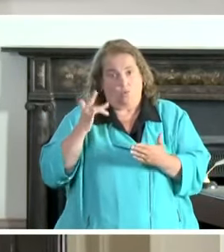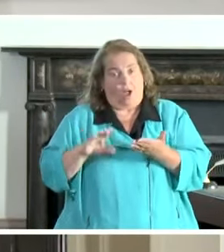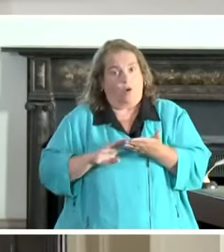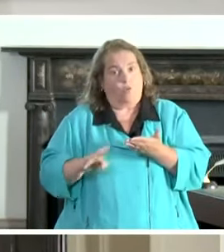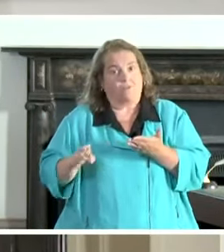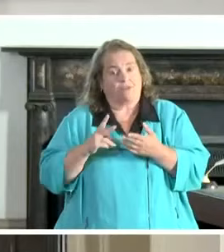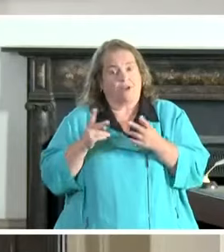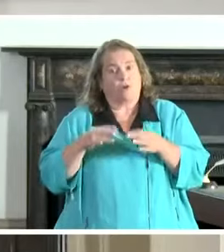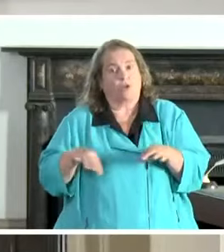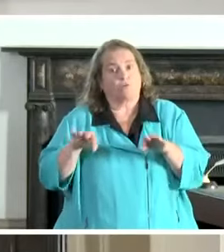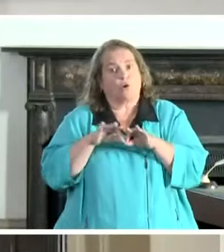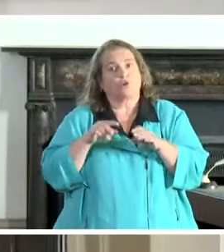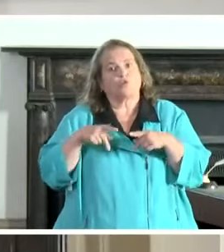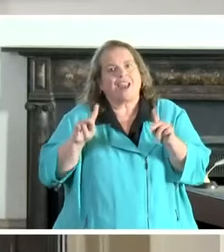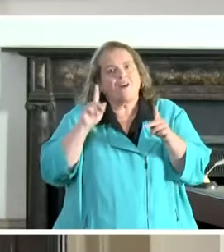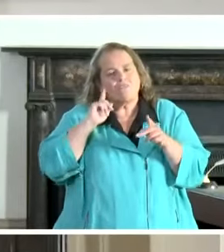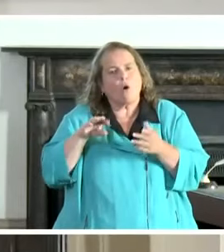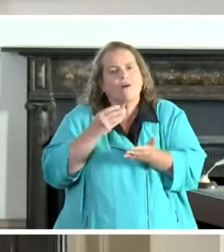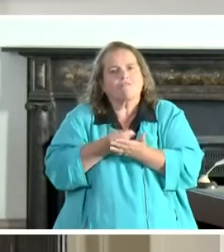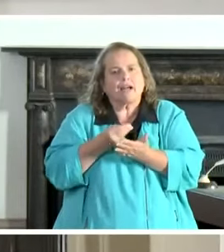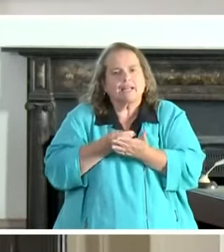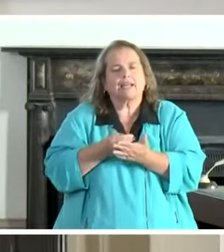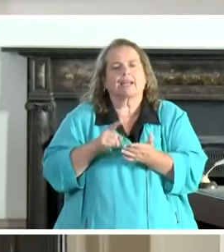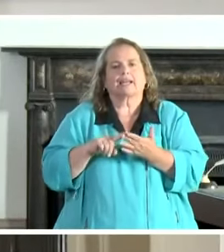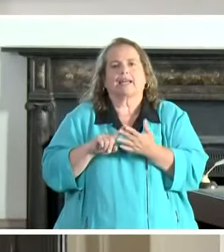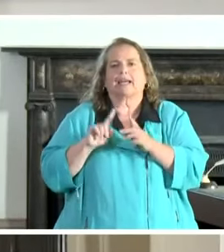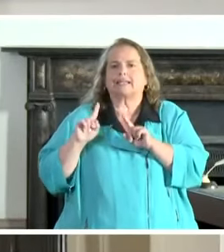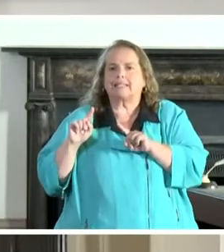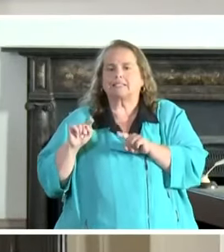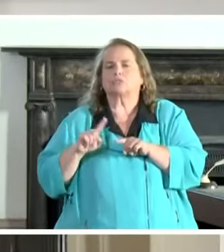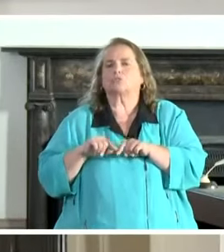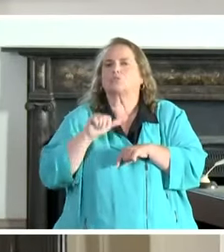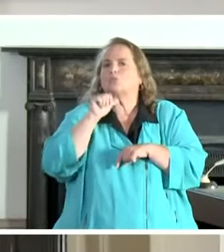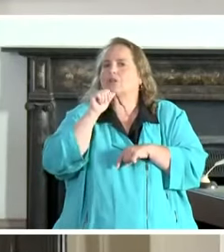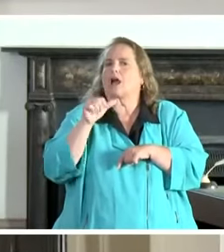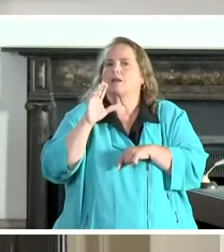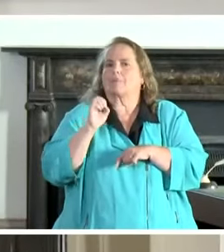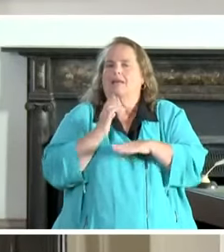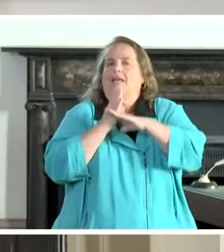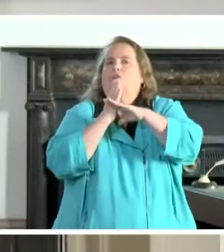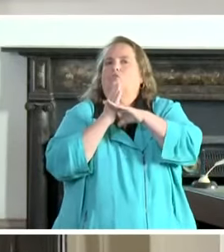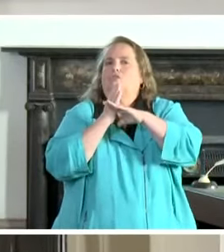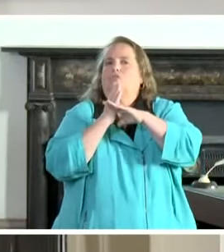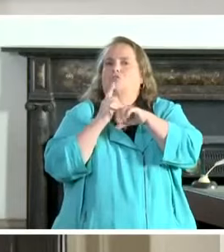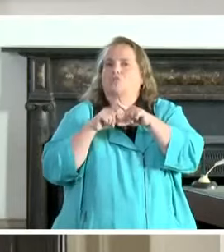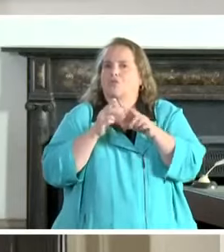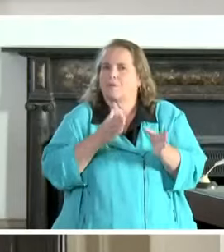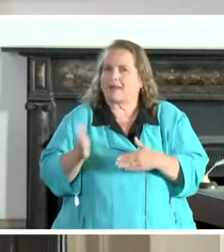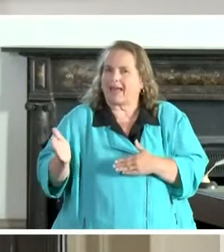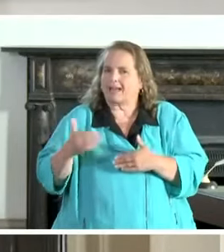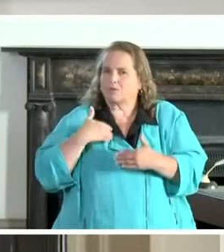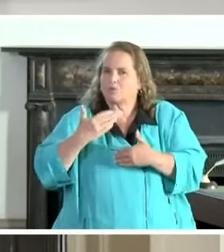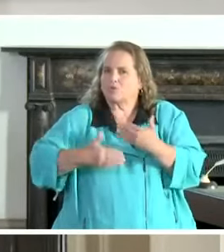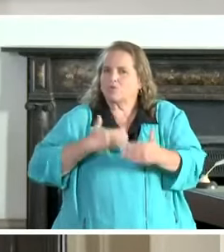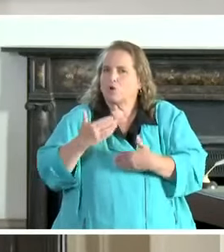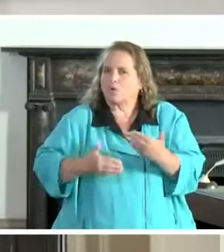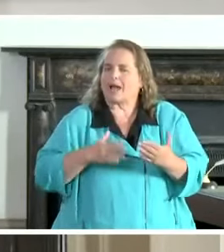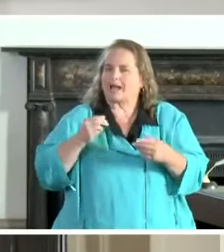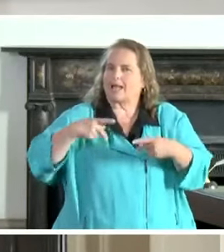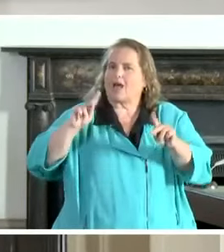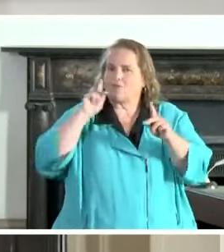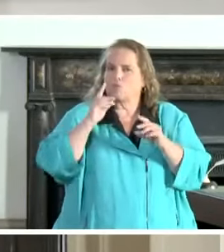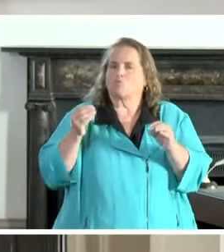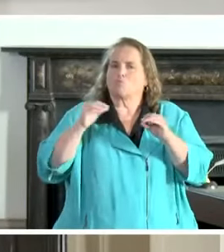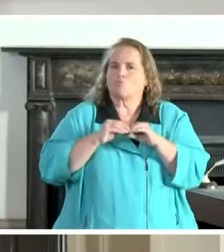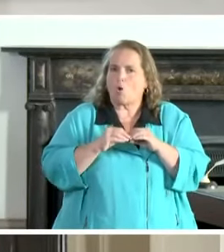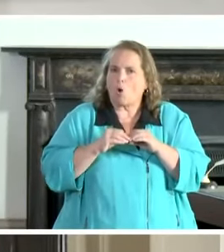important to allow for funding and attendance to not be hindrances to the plans moving forward and allow for more